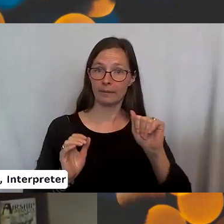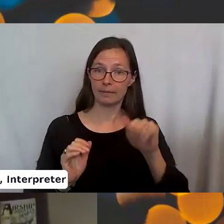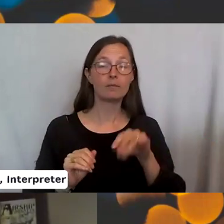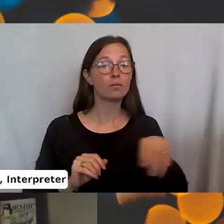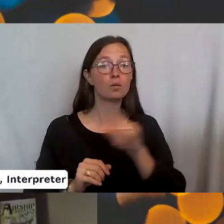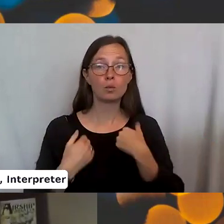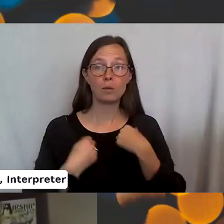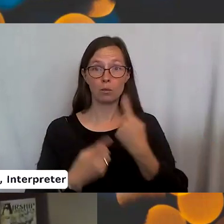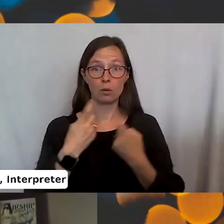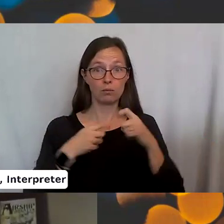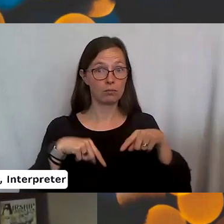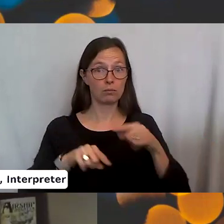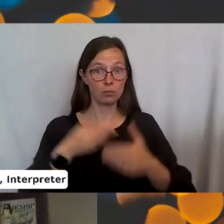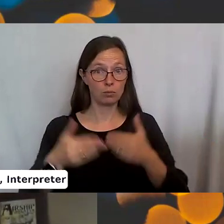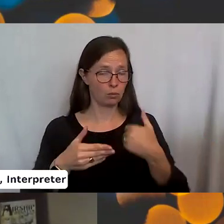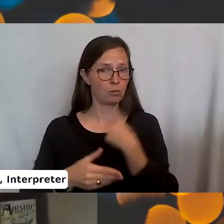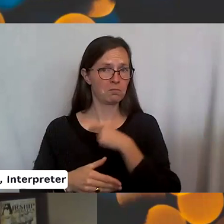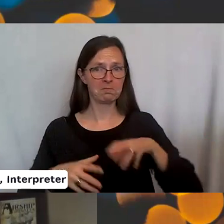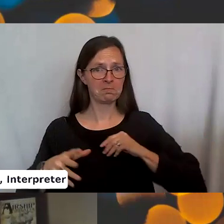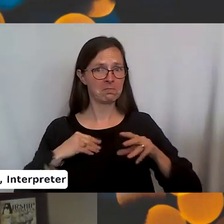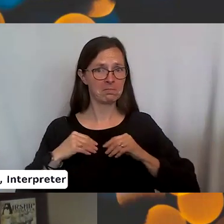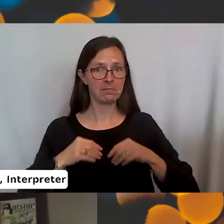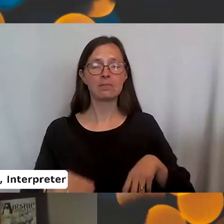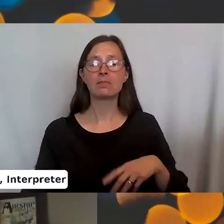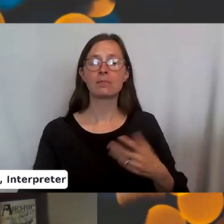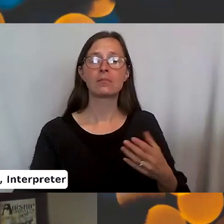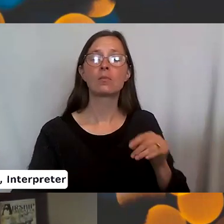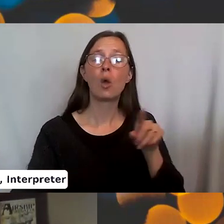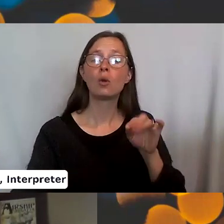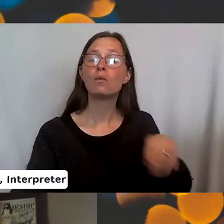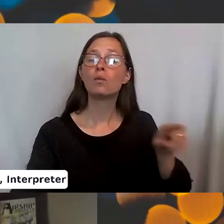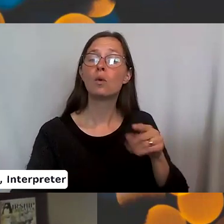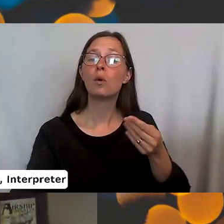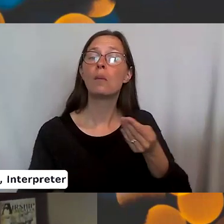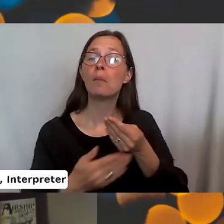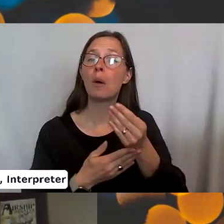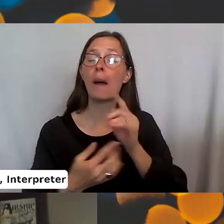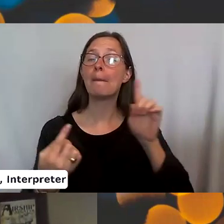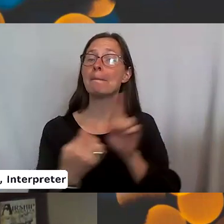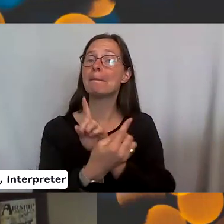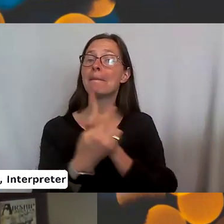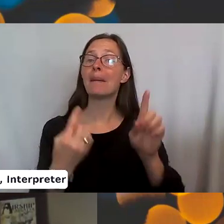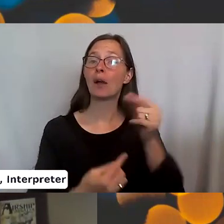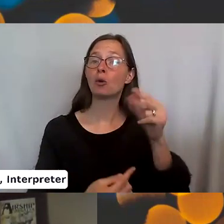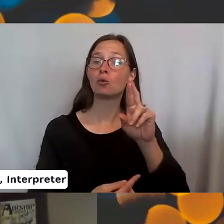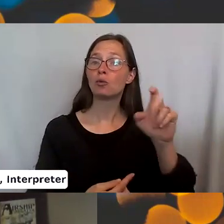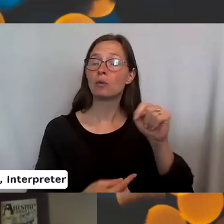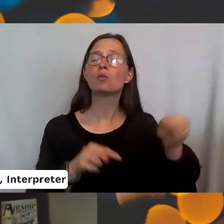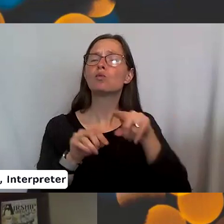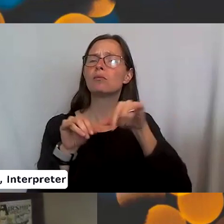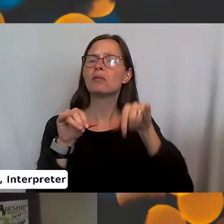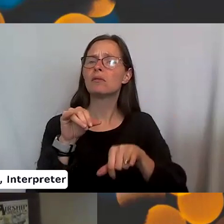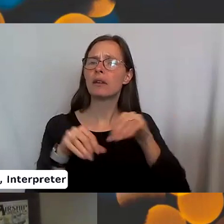questions as we go along, we can take those on. Also, if you purchase meet and greet seats, just remain in this